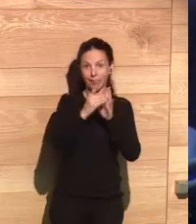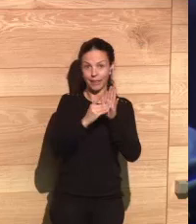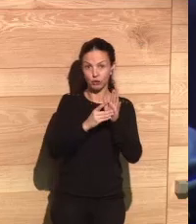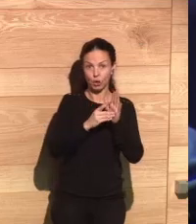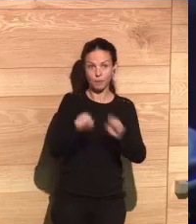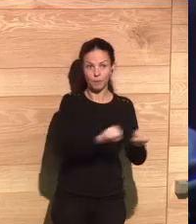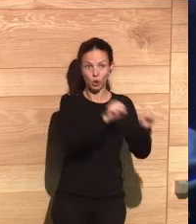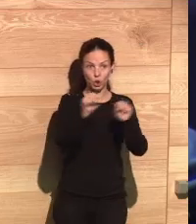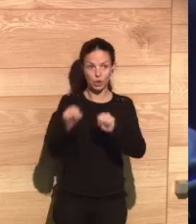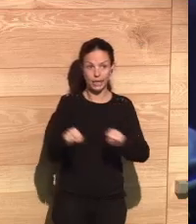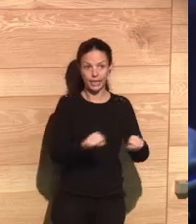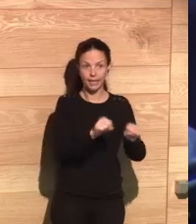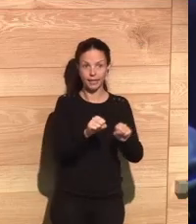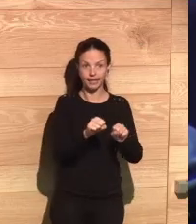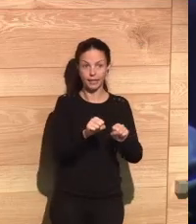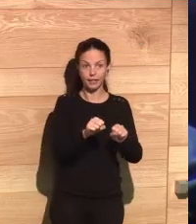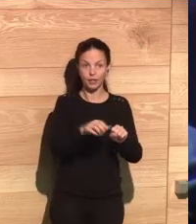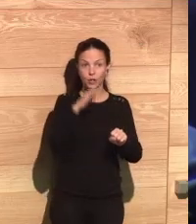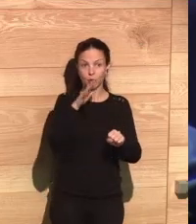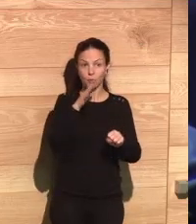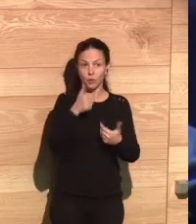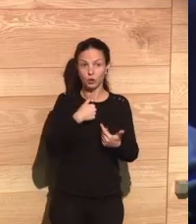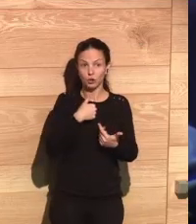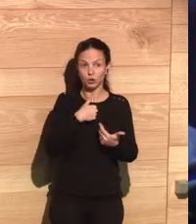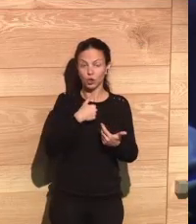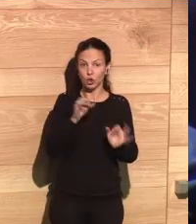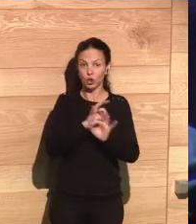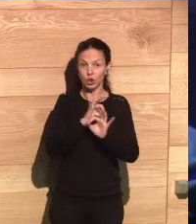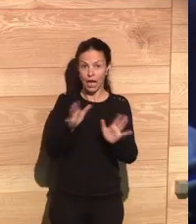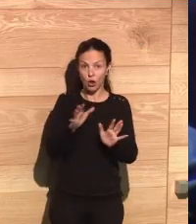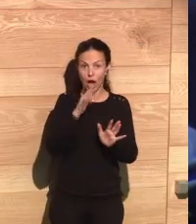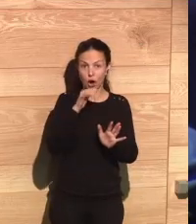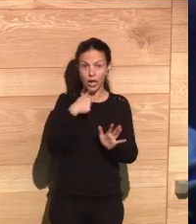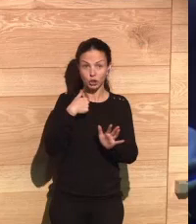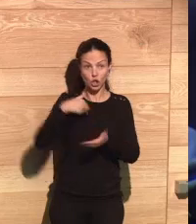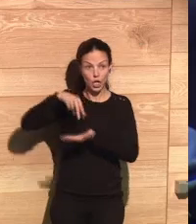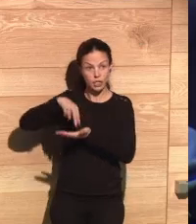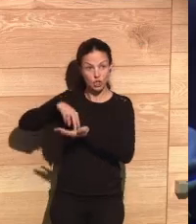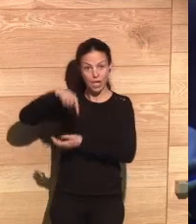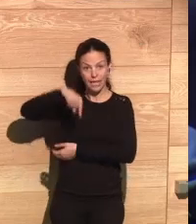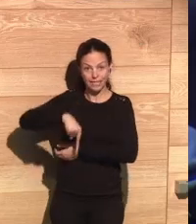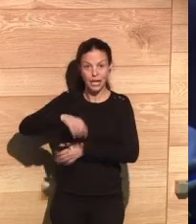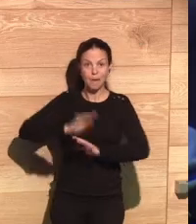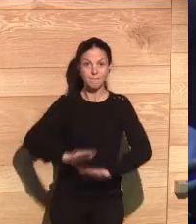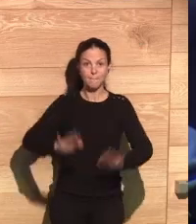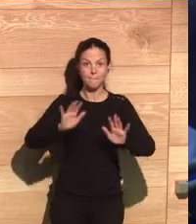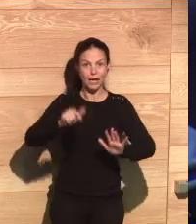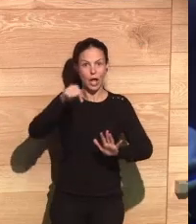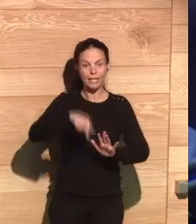so that how can we make sure that